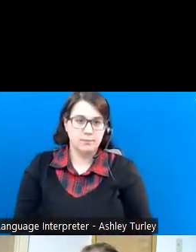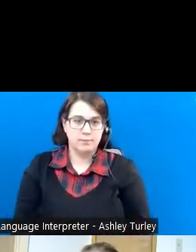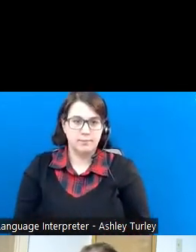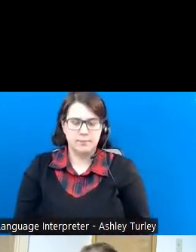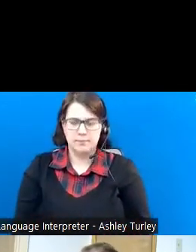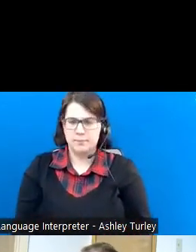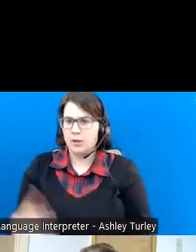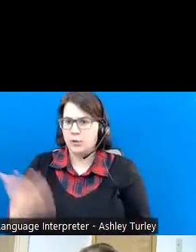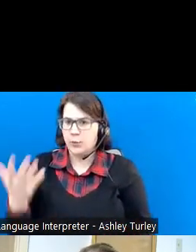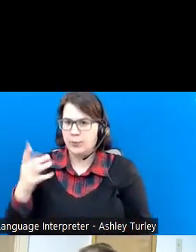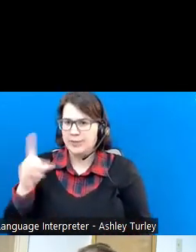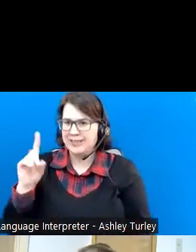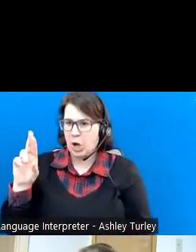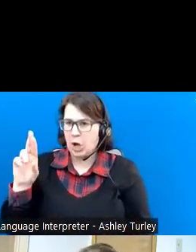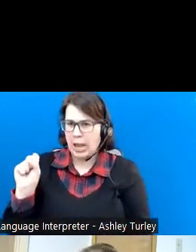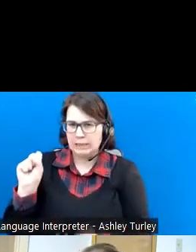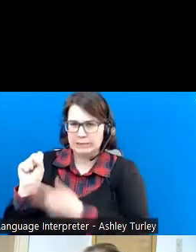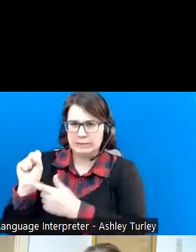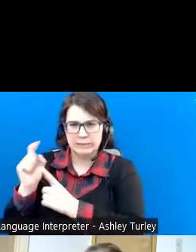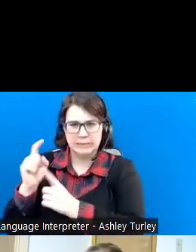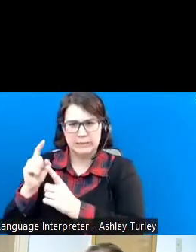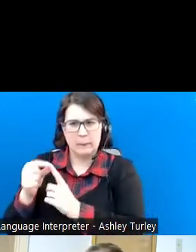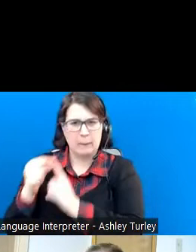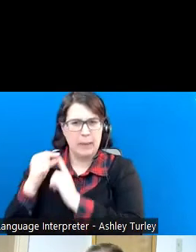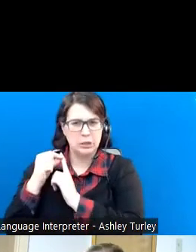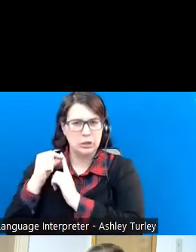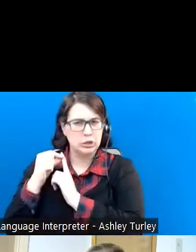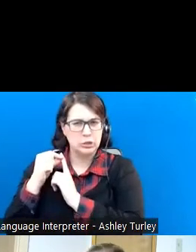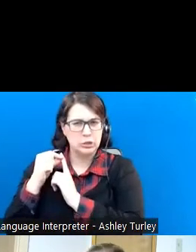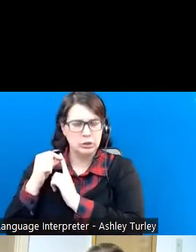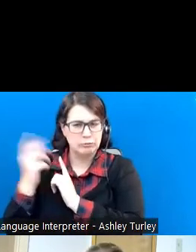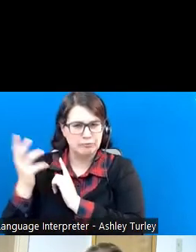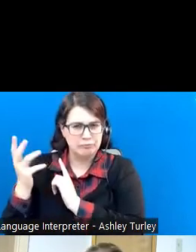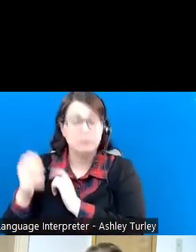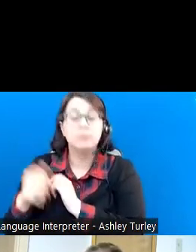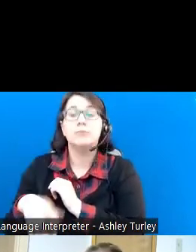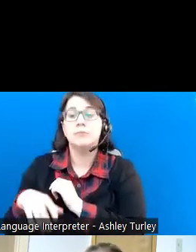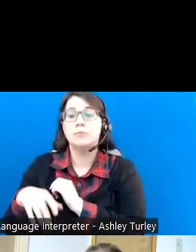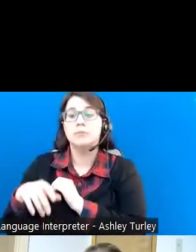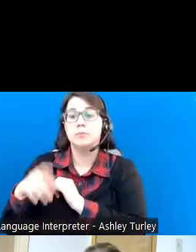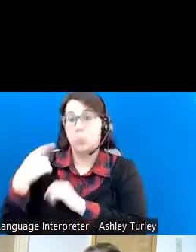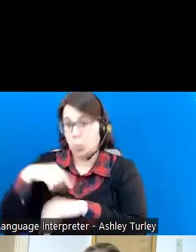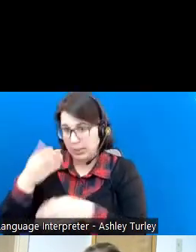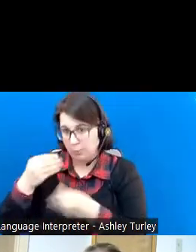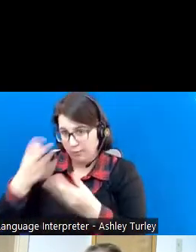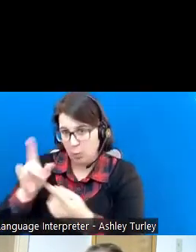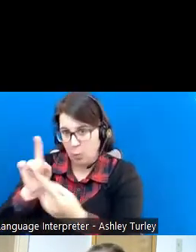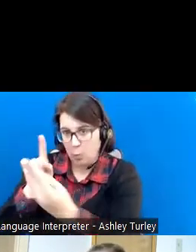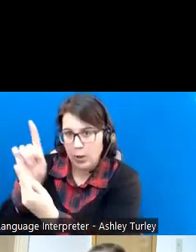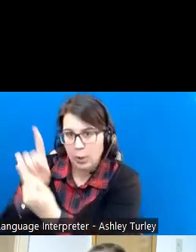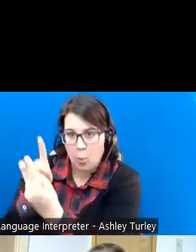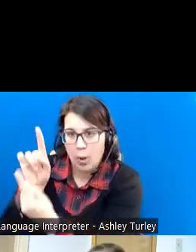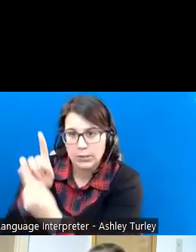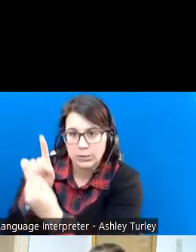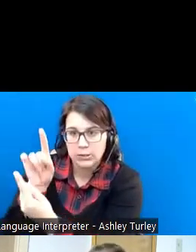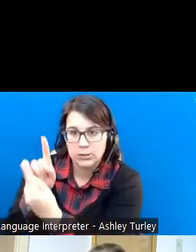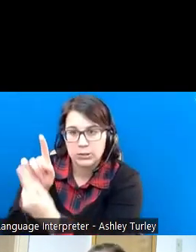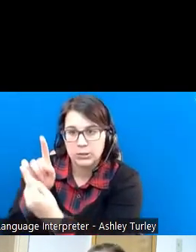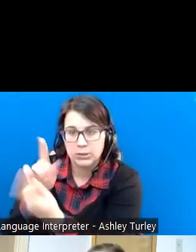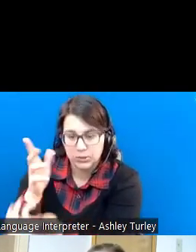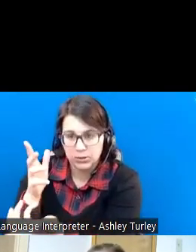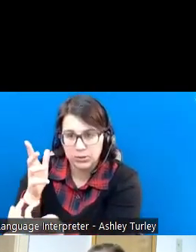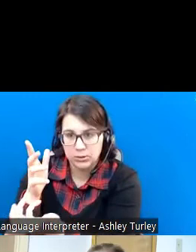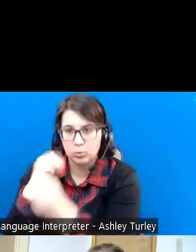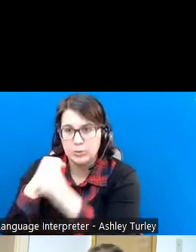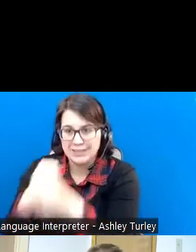So what is special about the Division of Rehab Services? Again, we provide those one-on-one services. We work to protect your privacy.